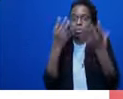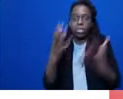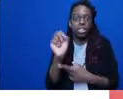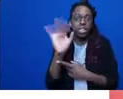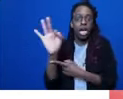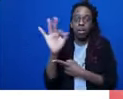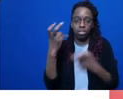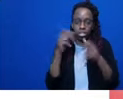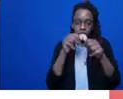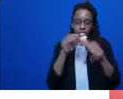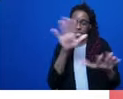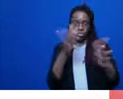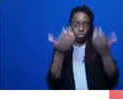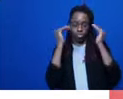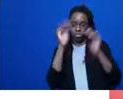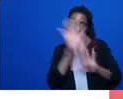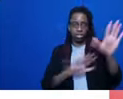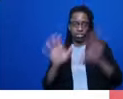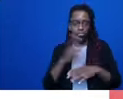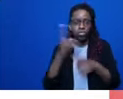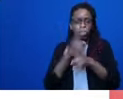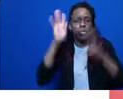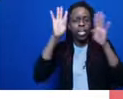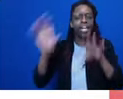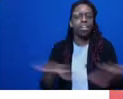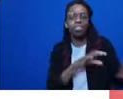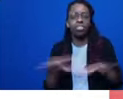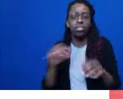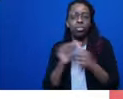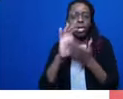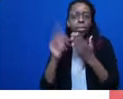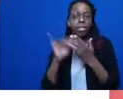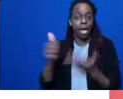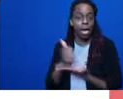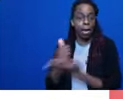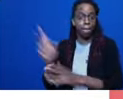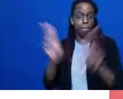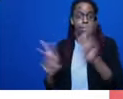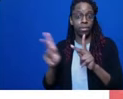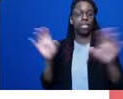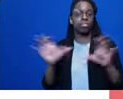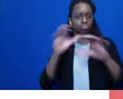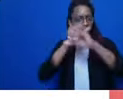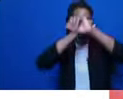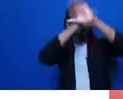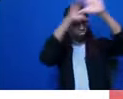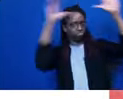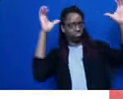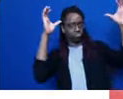to activate their imagination, to think of different worlds. And those are always really important.